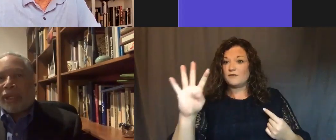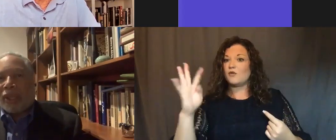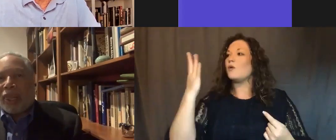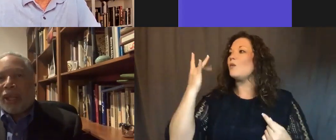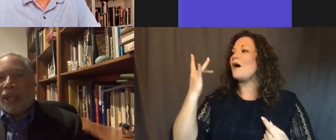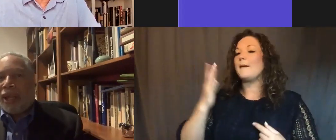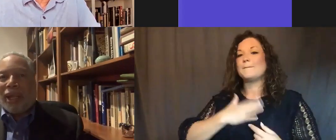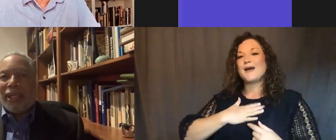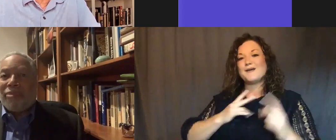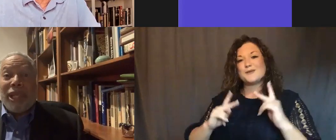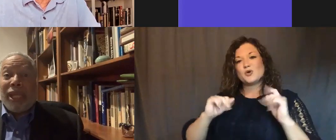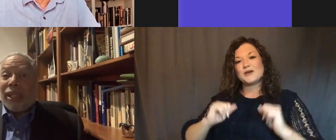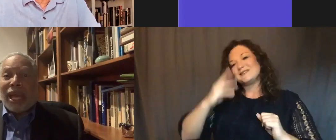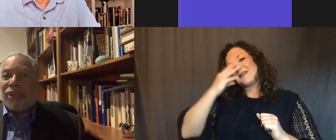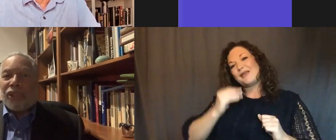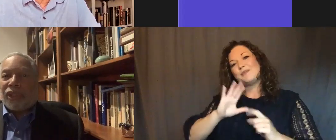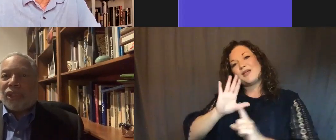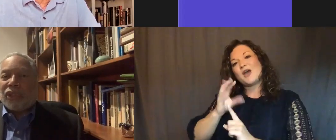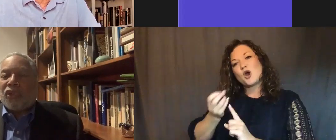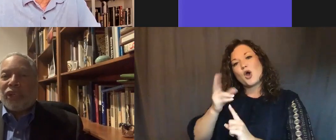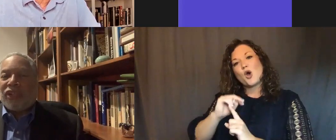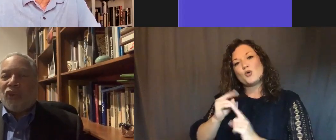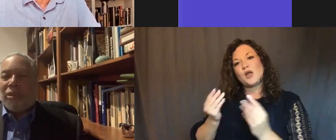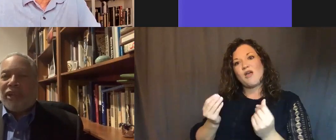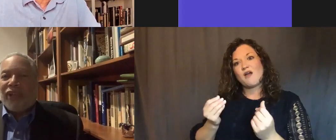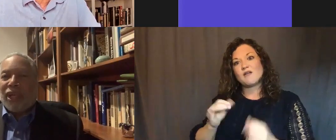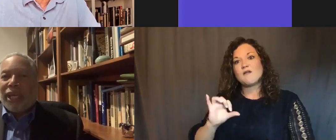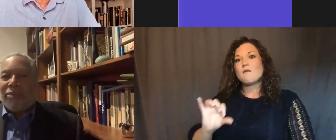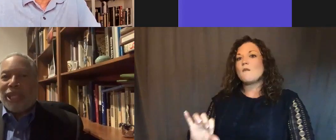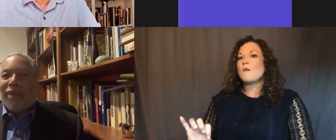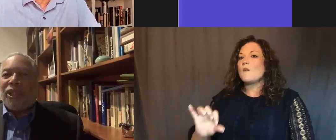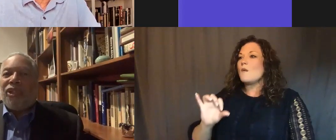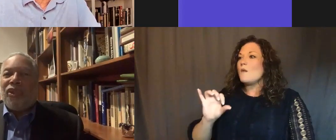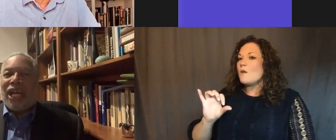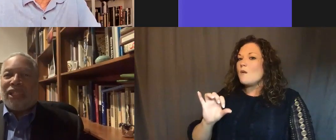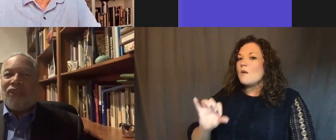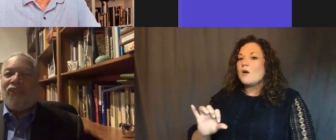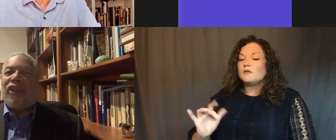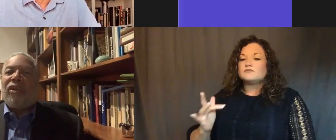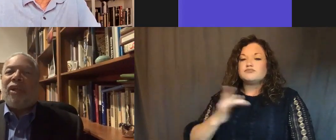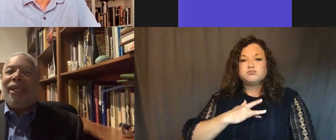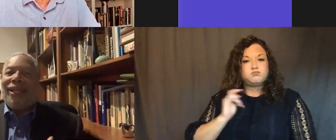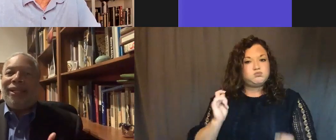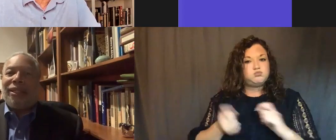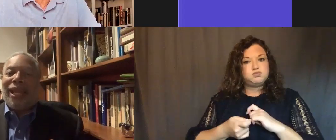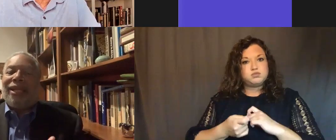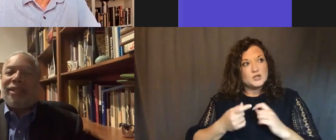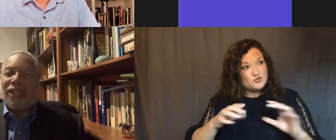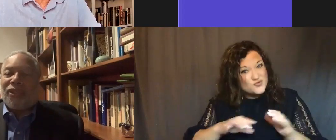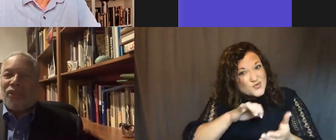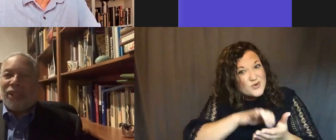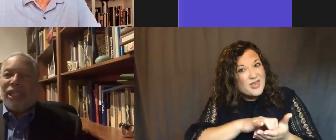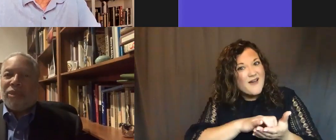their own land. And to me, that was just so transformative. And to be able to do that to fulfill his